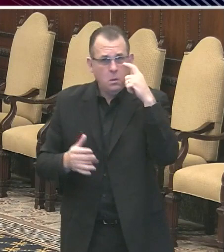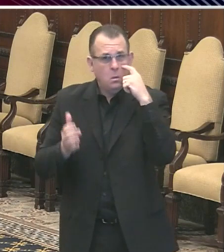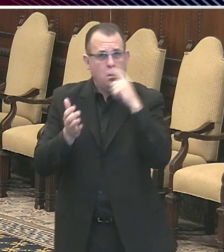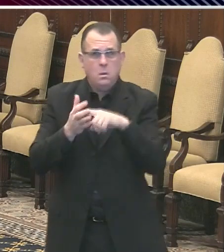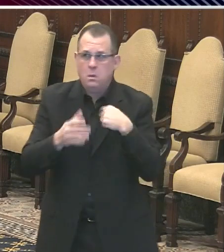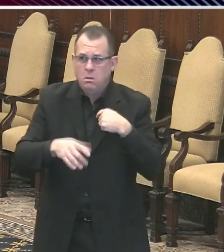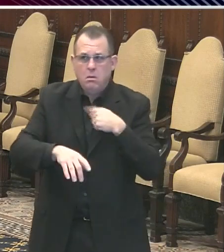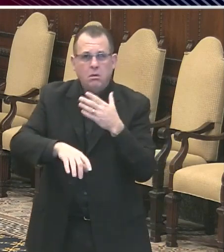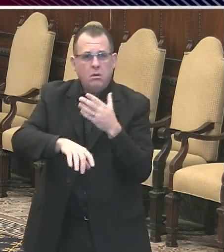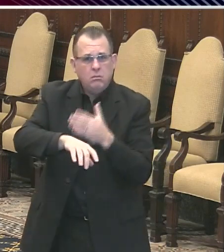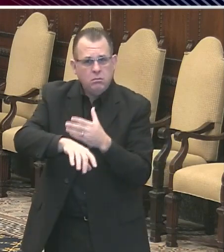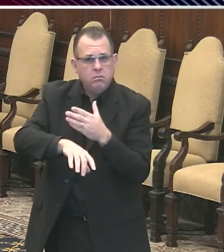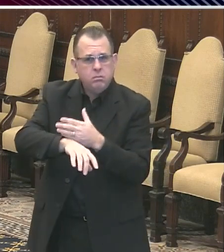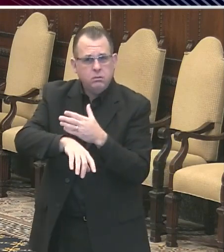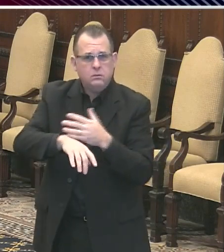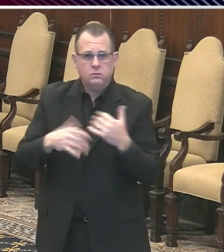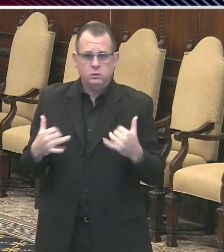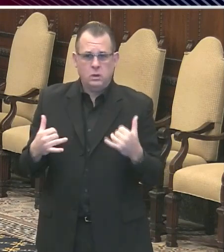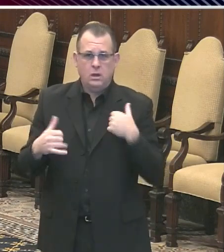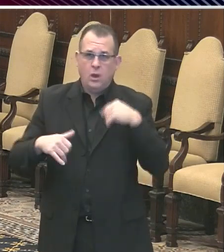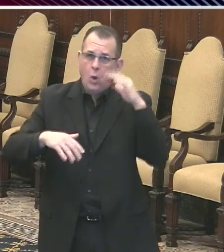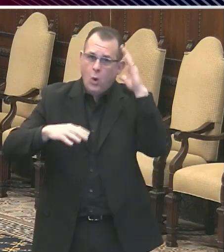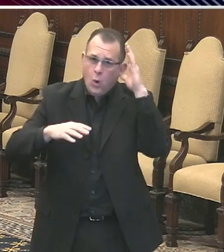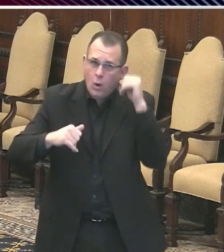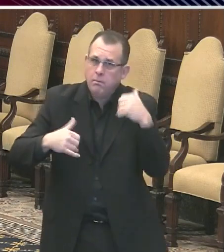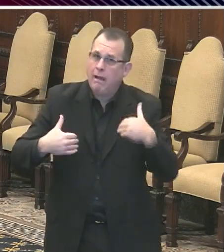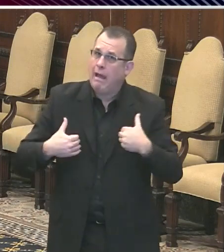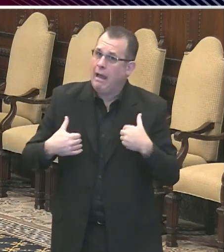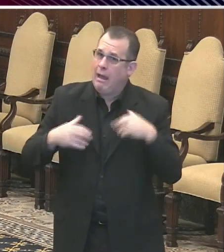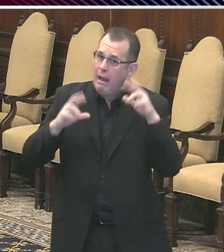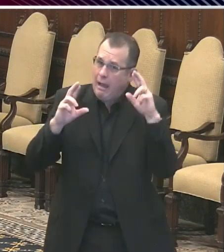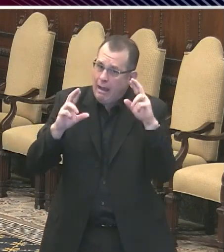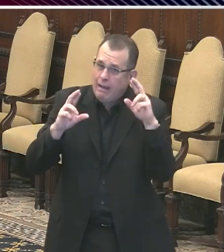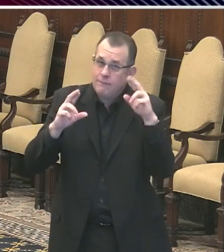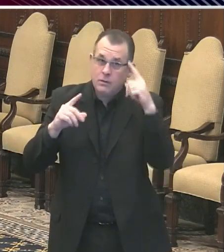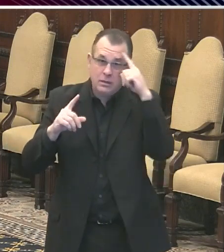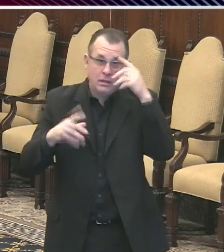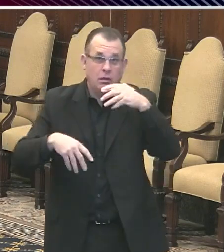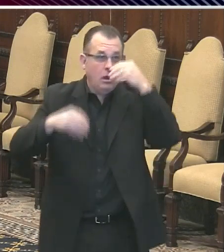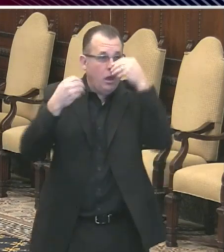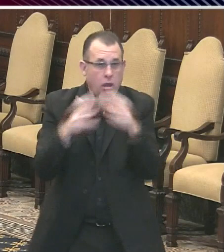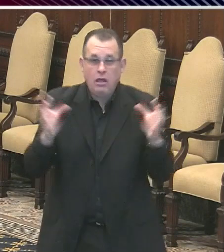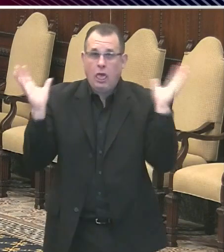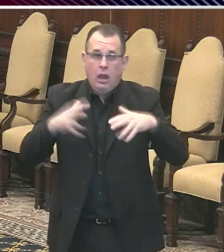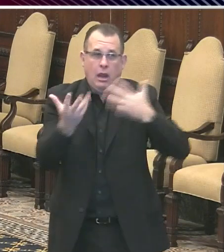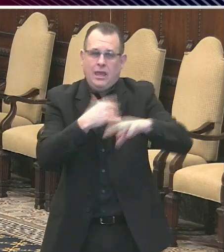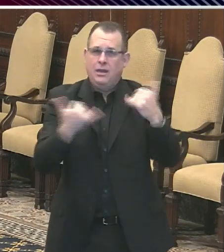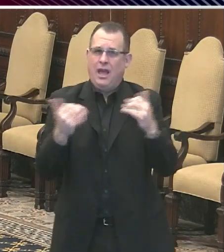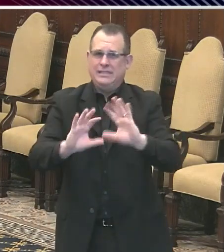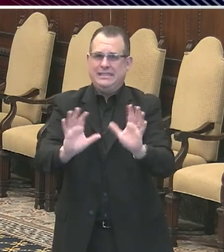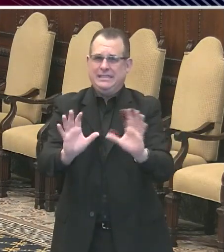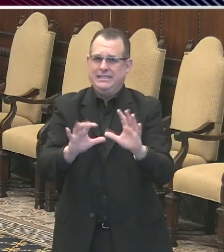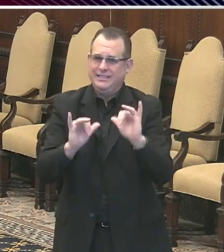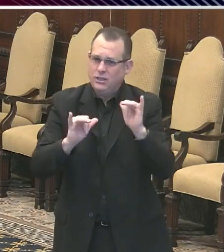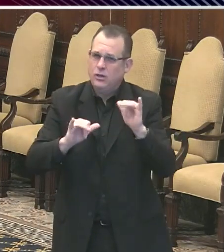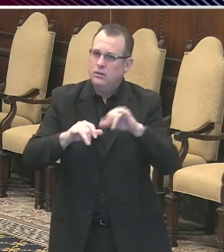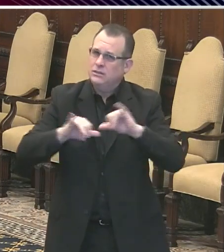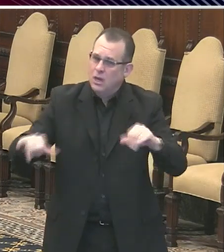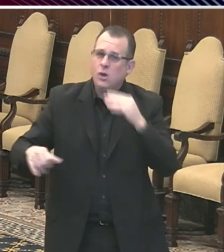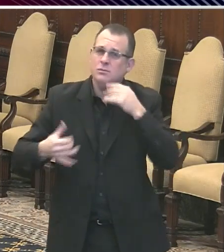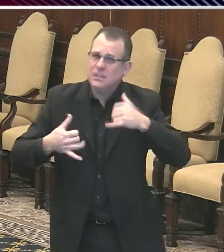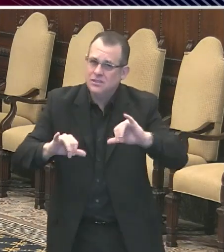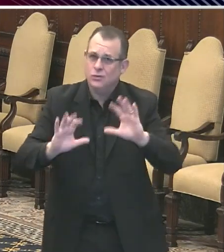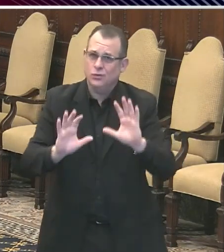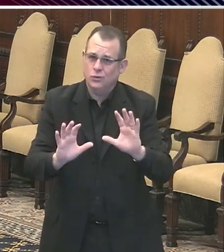this is no time to relax because the virus can come storming back. Let me give you more details on that. Since this time yesterday, we've had 302 new